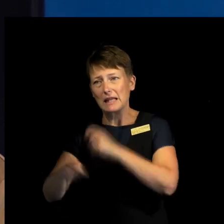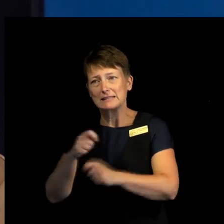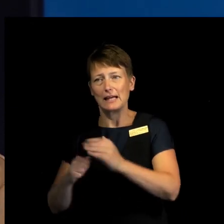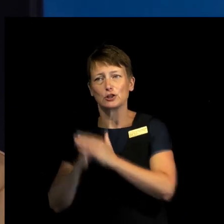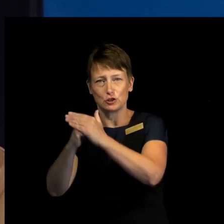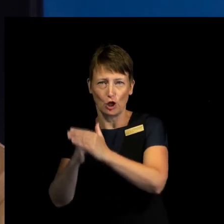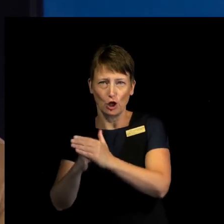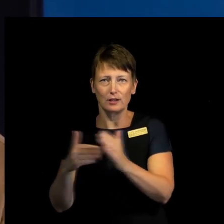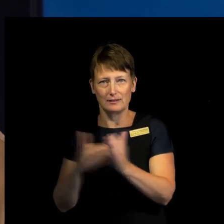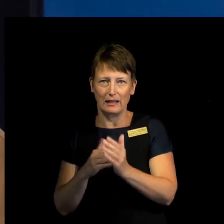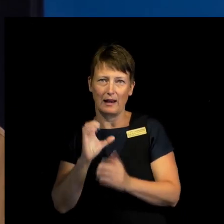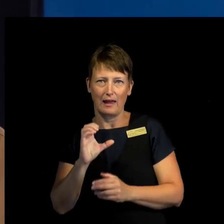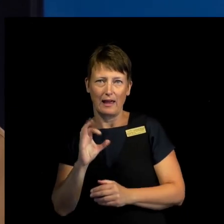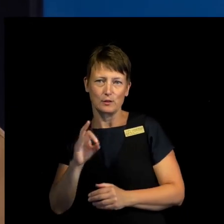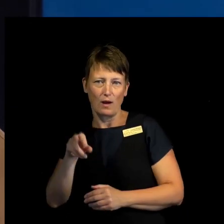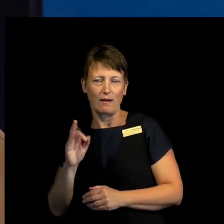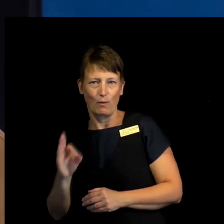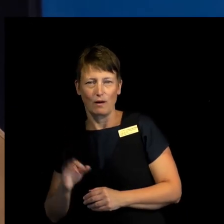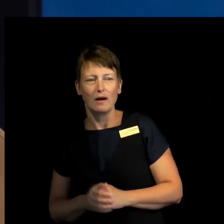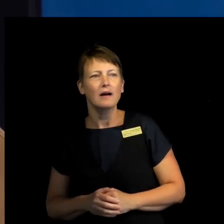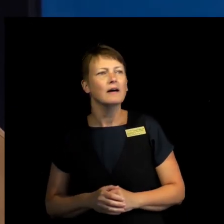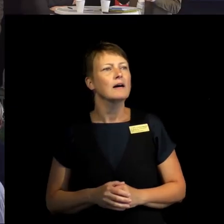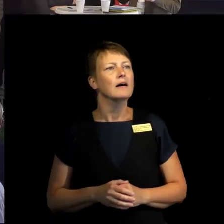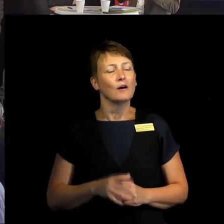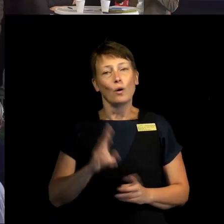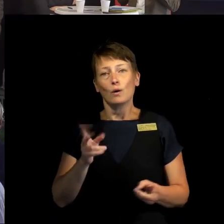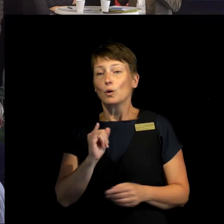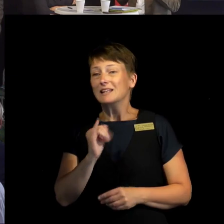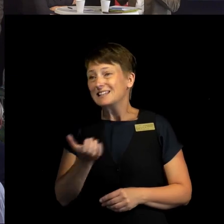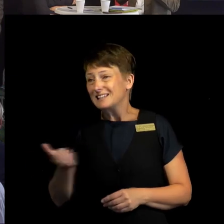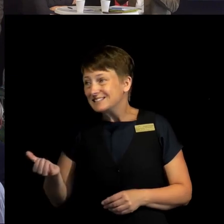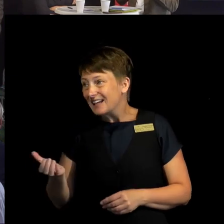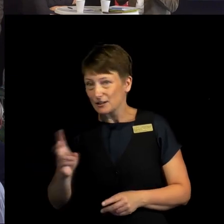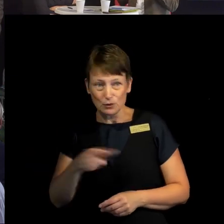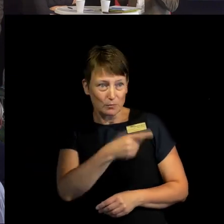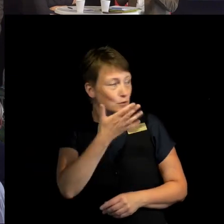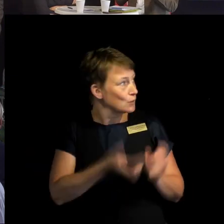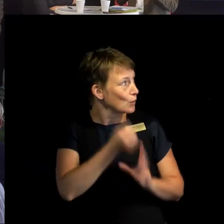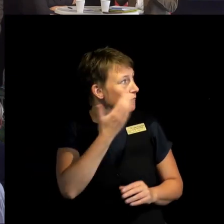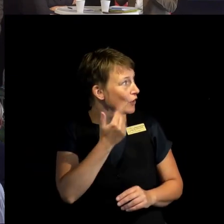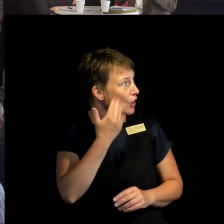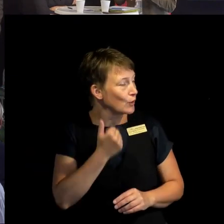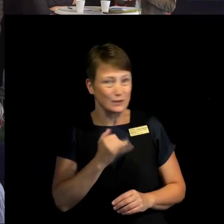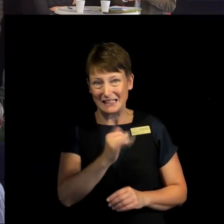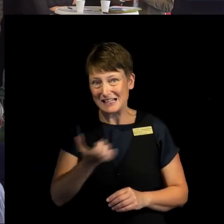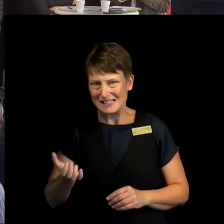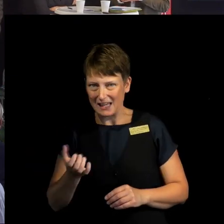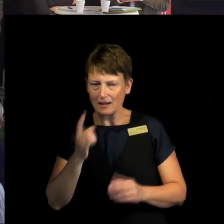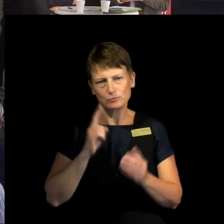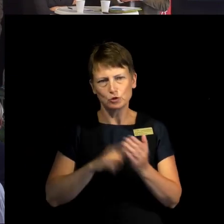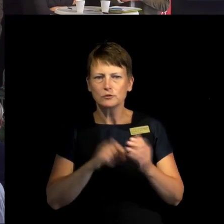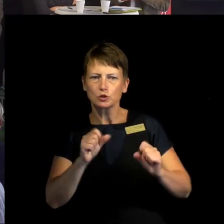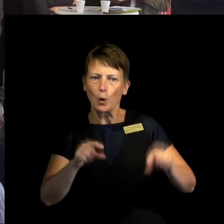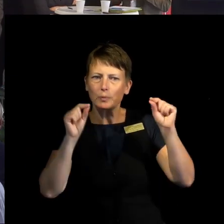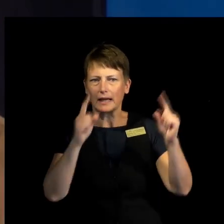And also coming back to something that was mentioned before, the ICC. This beacon of accountability for the worst crimes on human rights